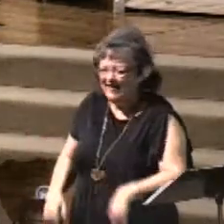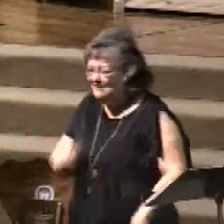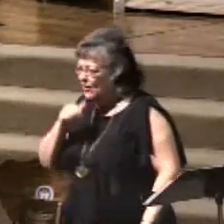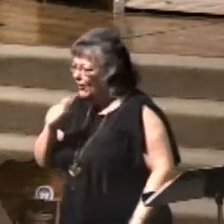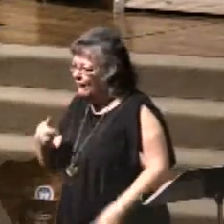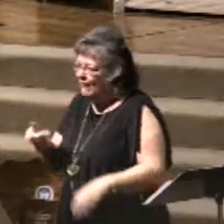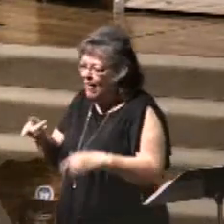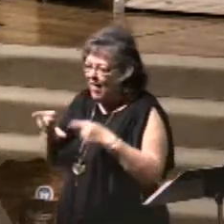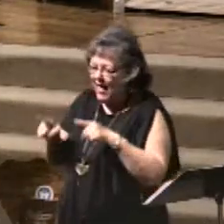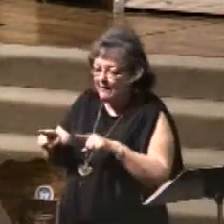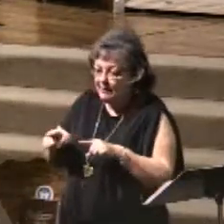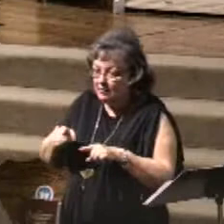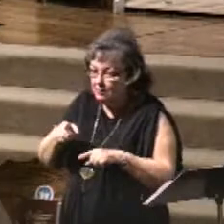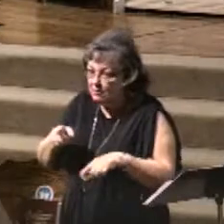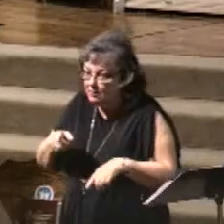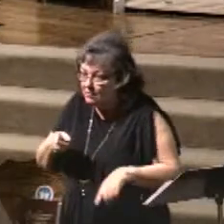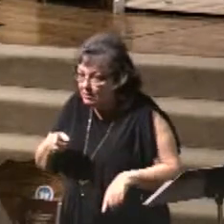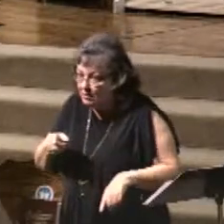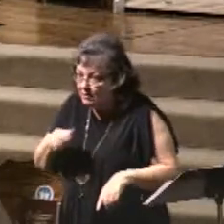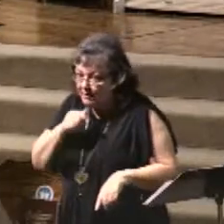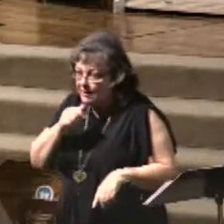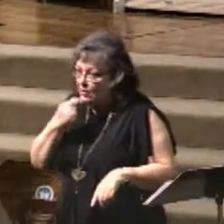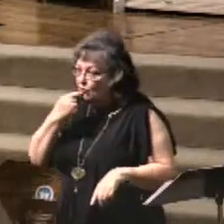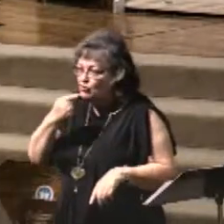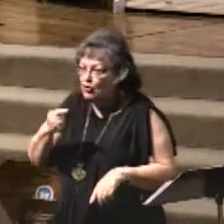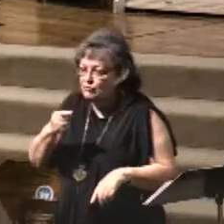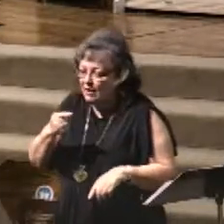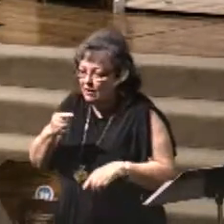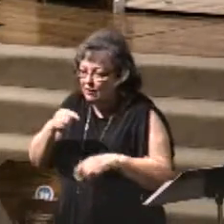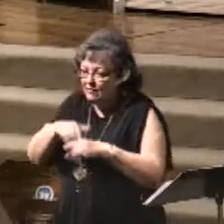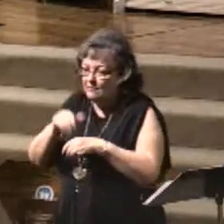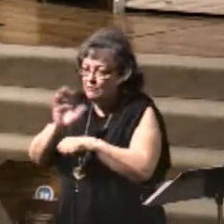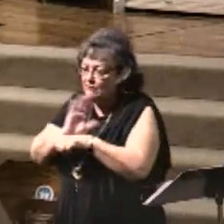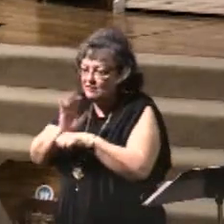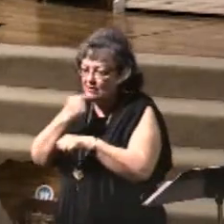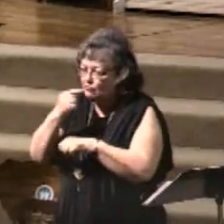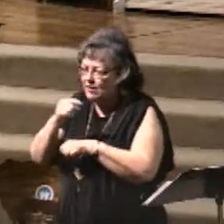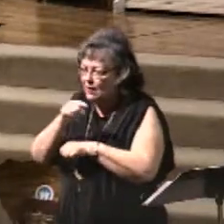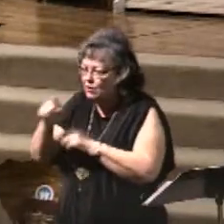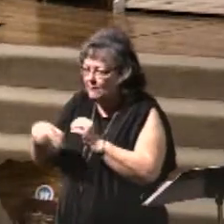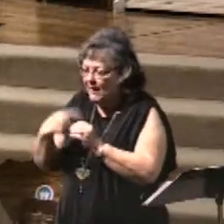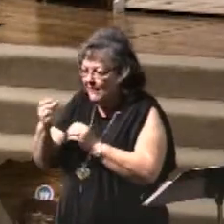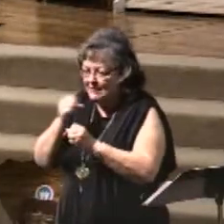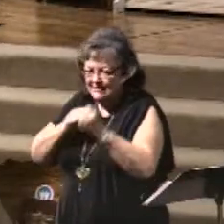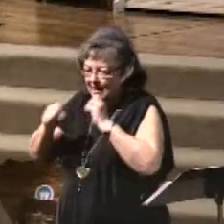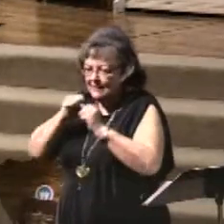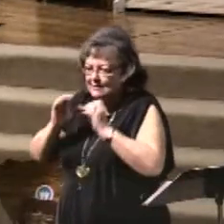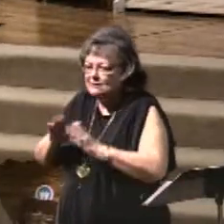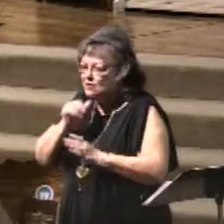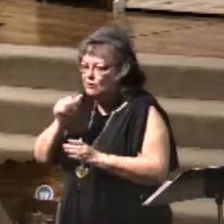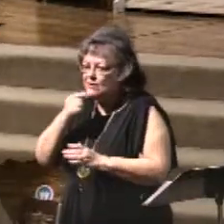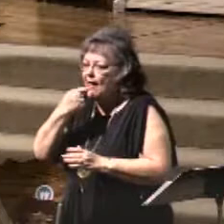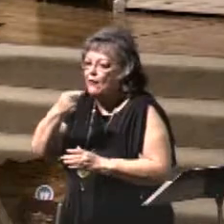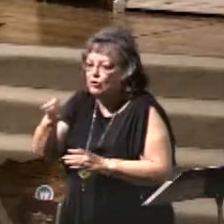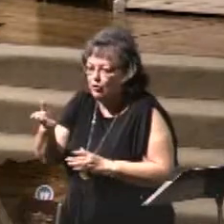Do you realize that they just don't tell you about asteroids that are out there? They just don't even tell you. Because there's not a